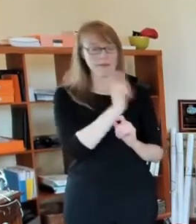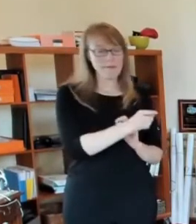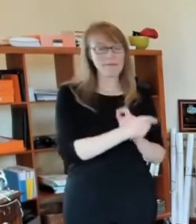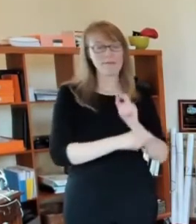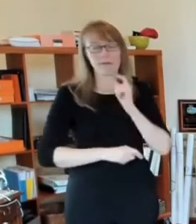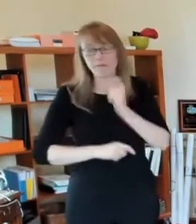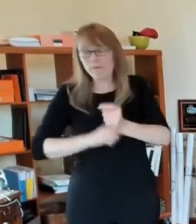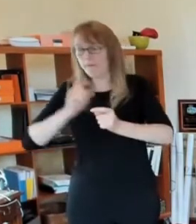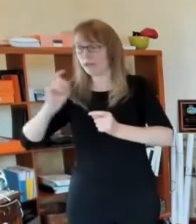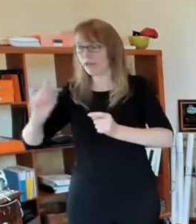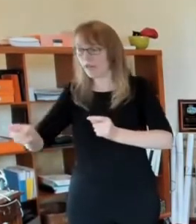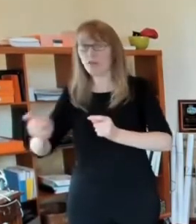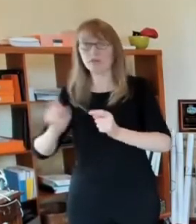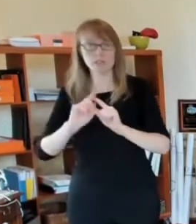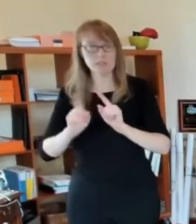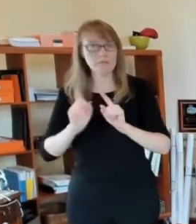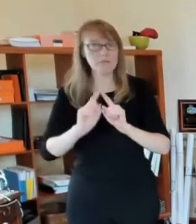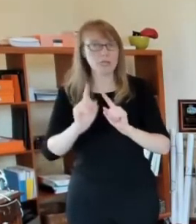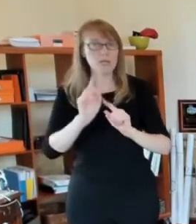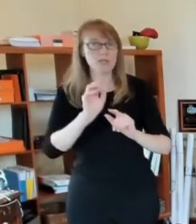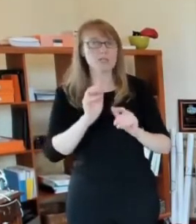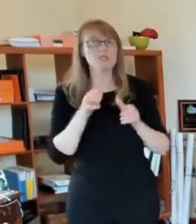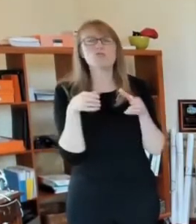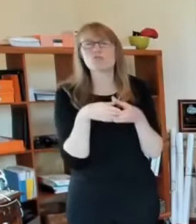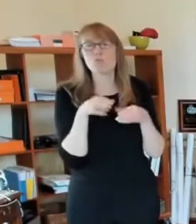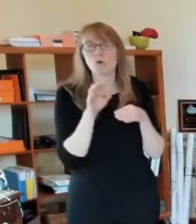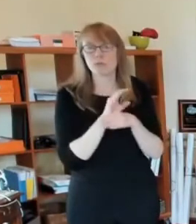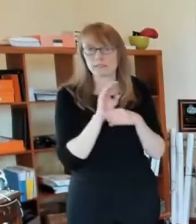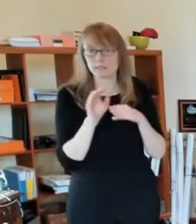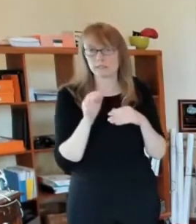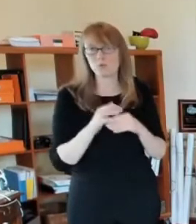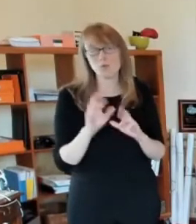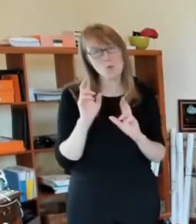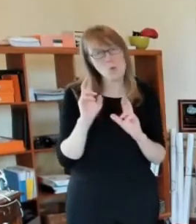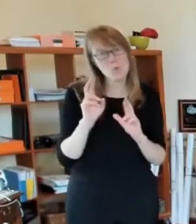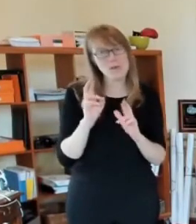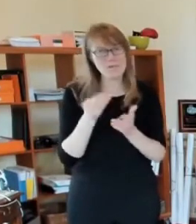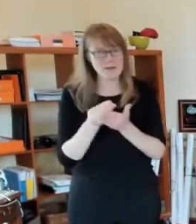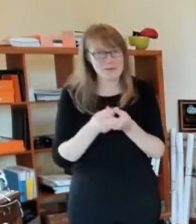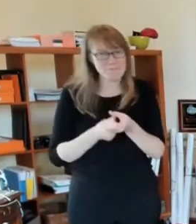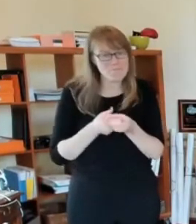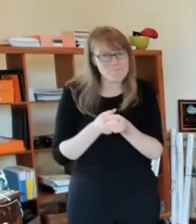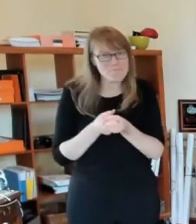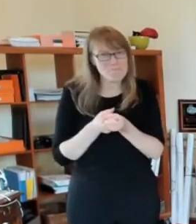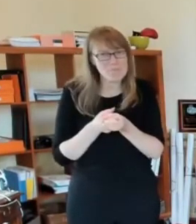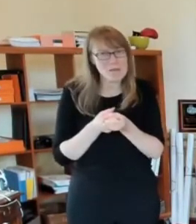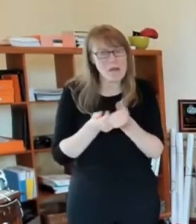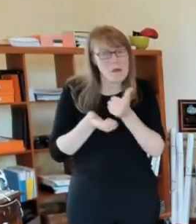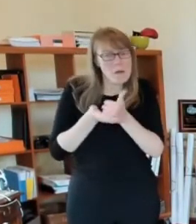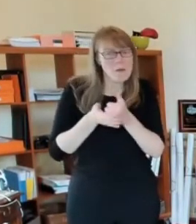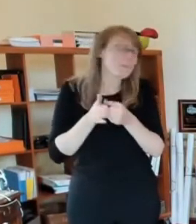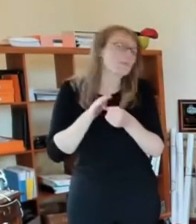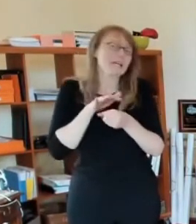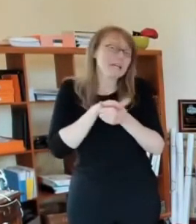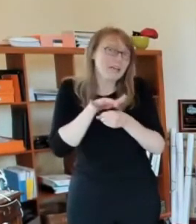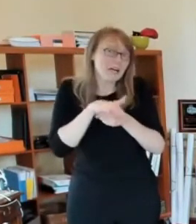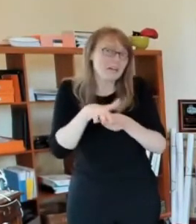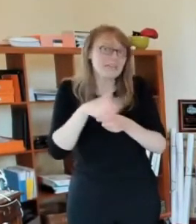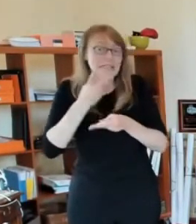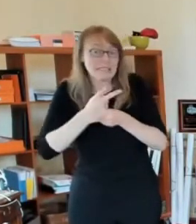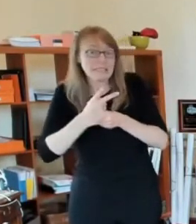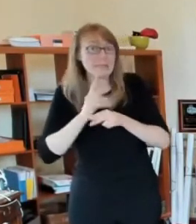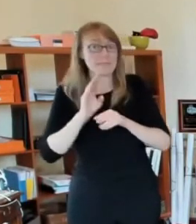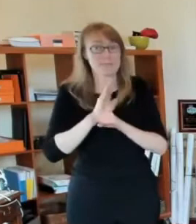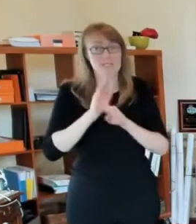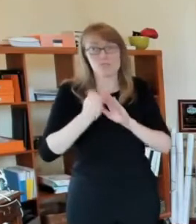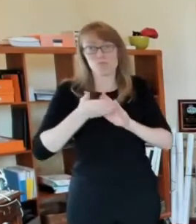be enough to fill the gap to help people stay in business, help people stay employed for a bit while